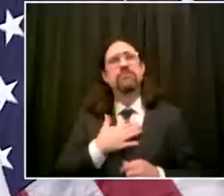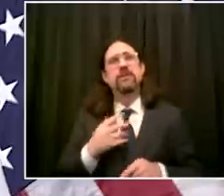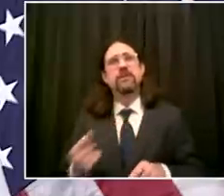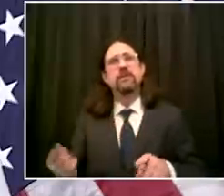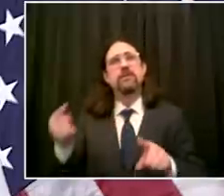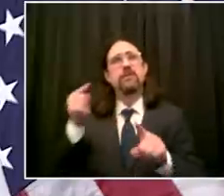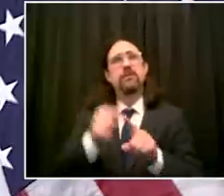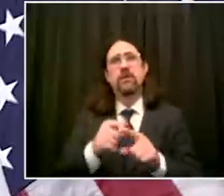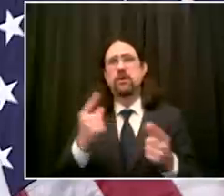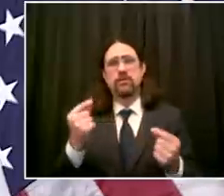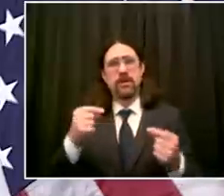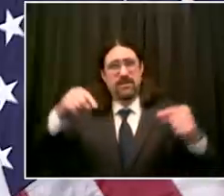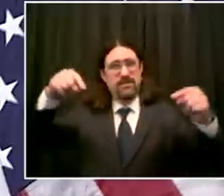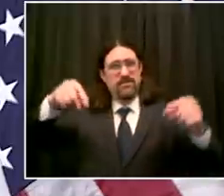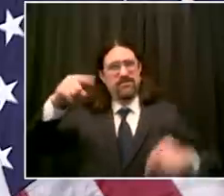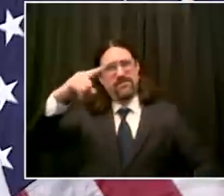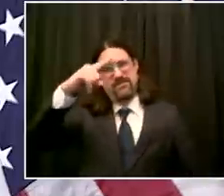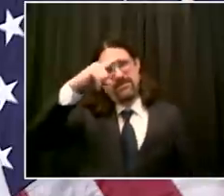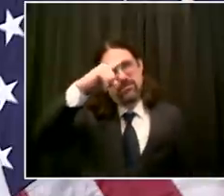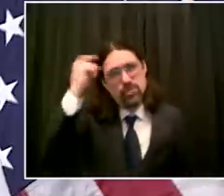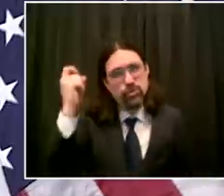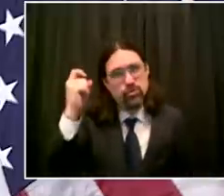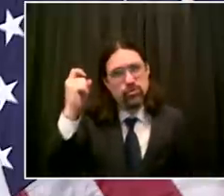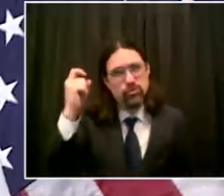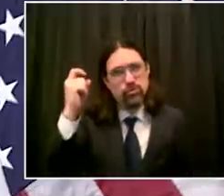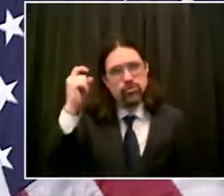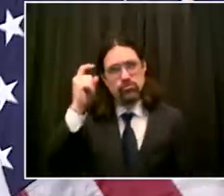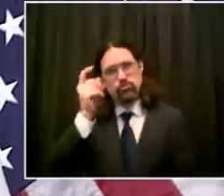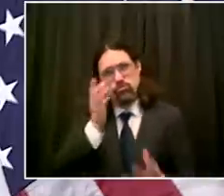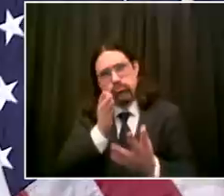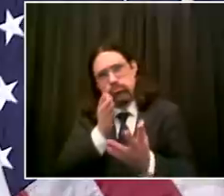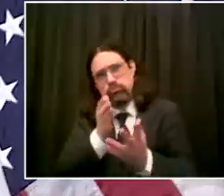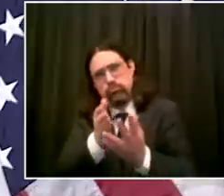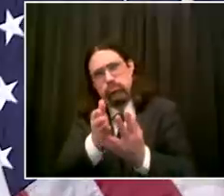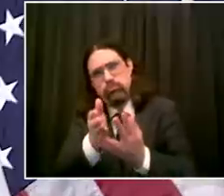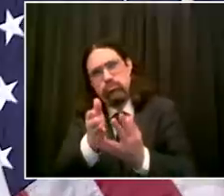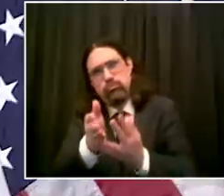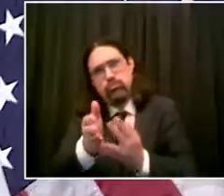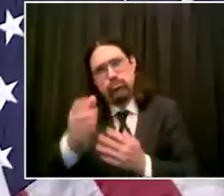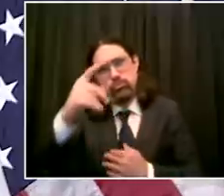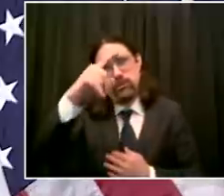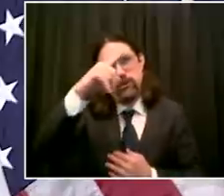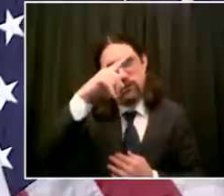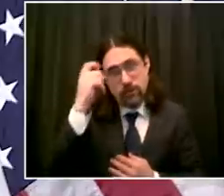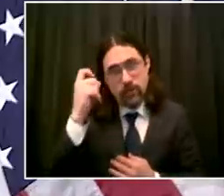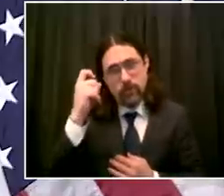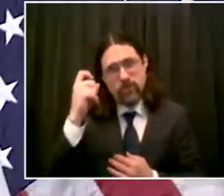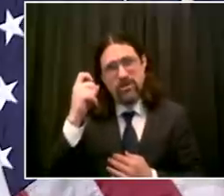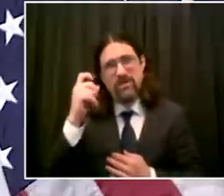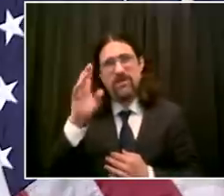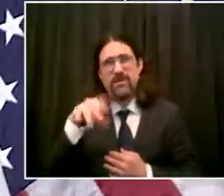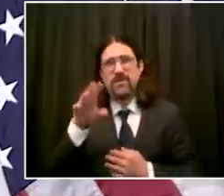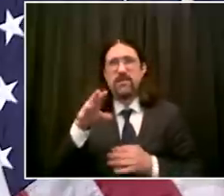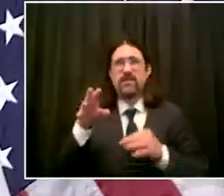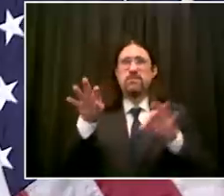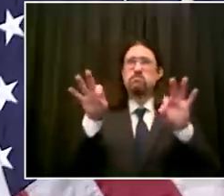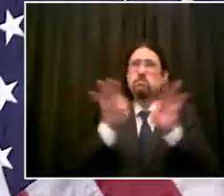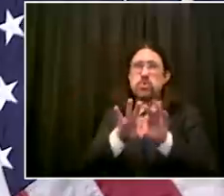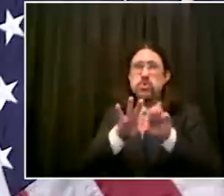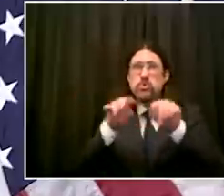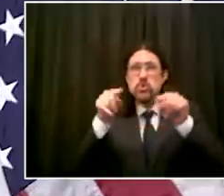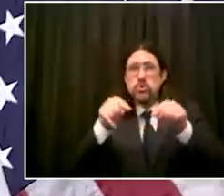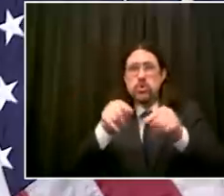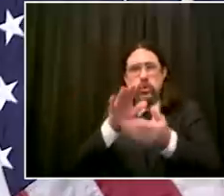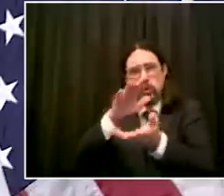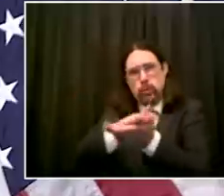way the way they are typically and that's a real natural point to start opening up more if all goes well because that's when everyone normally would come back from